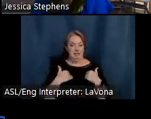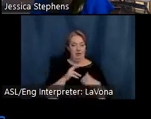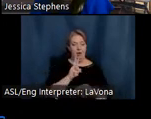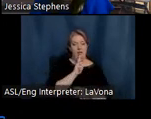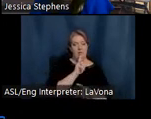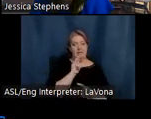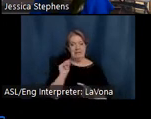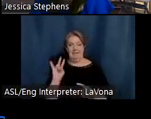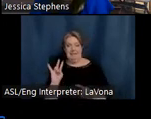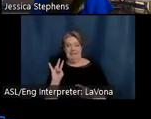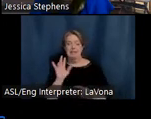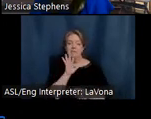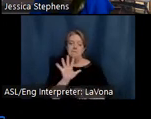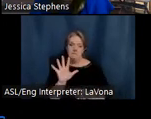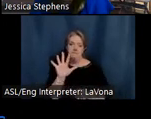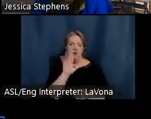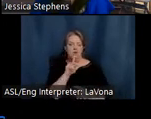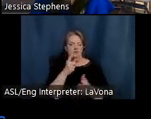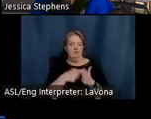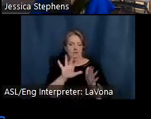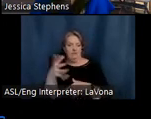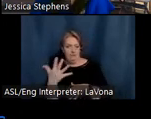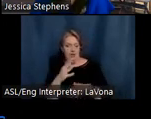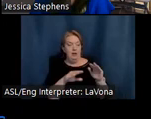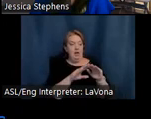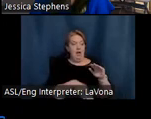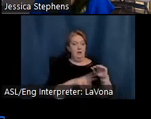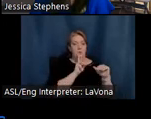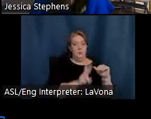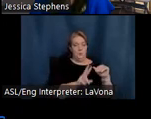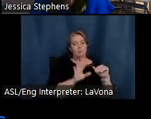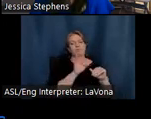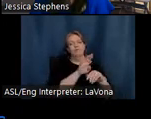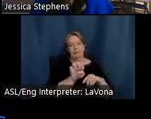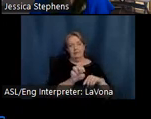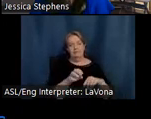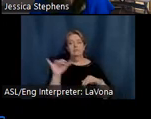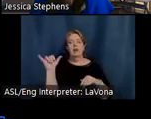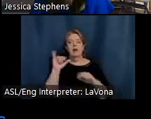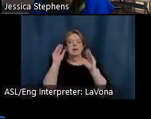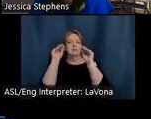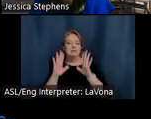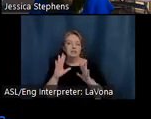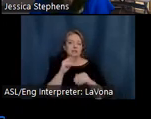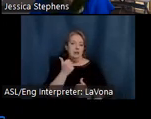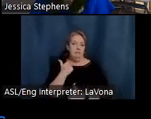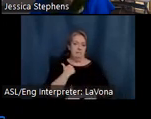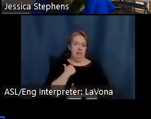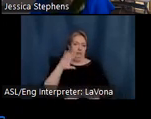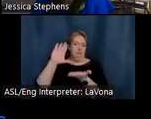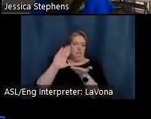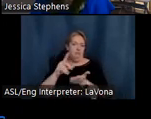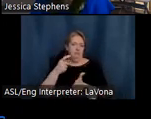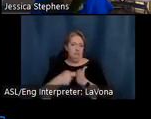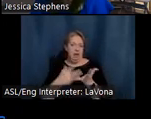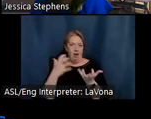5, and under 2 are free. We also offer military and teacher discounts. Visit our website